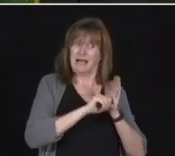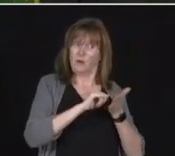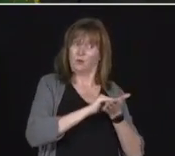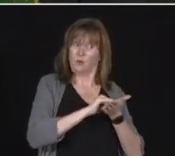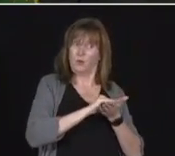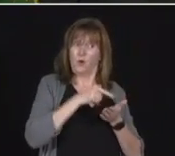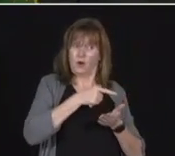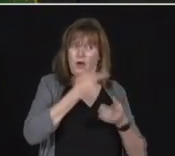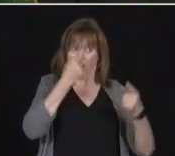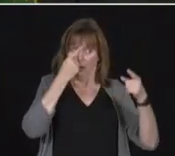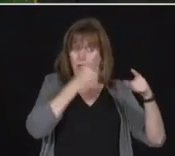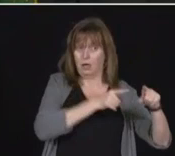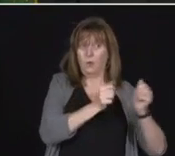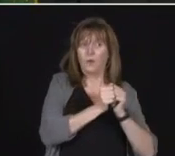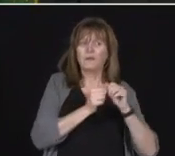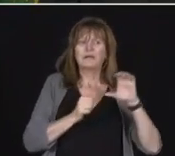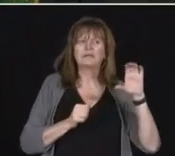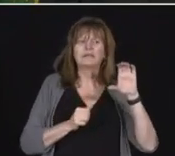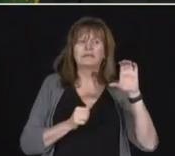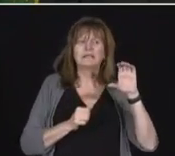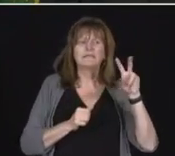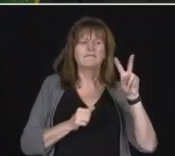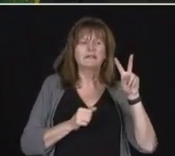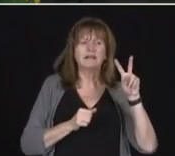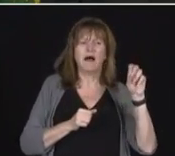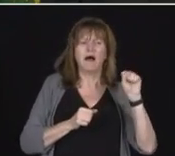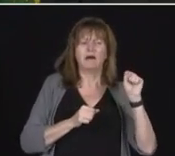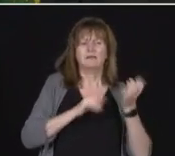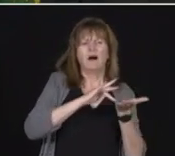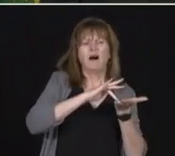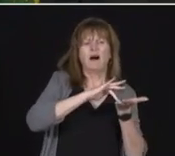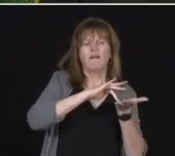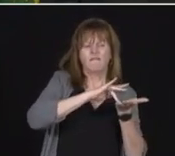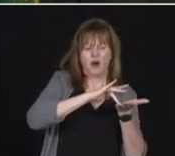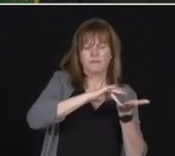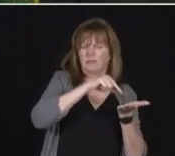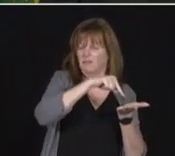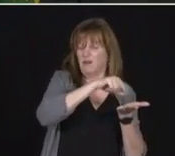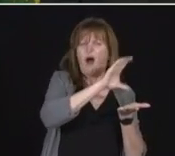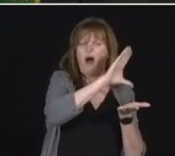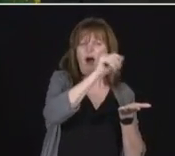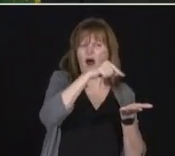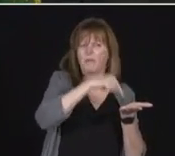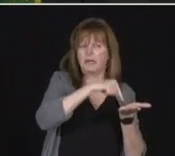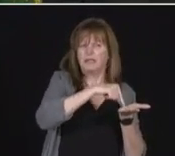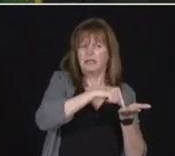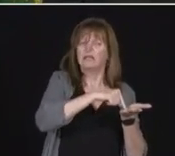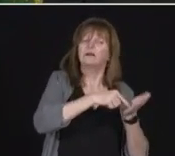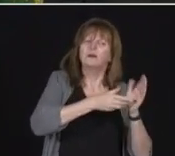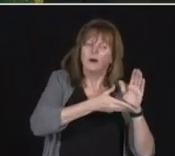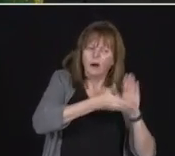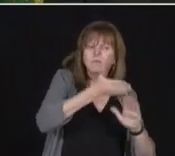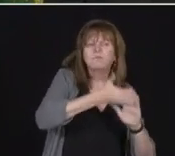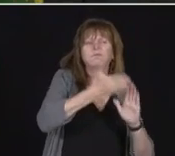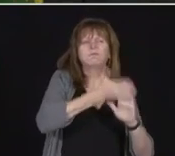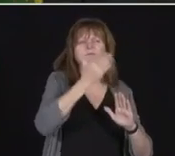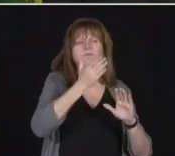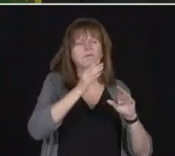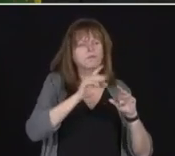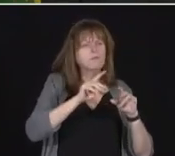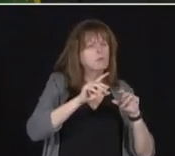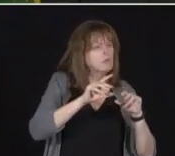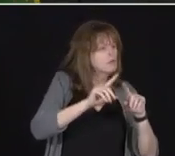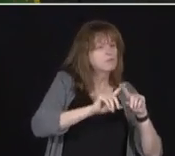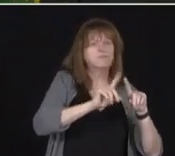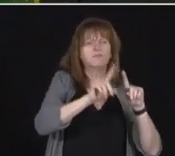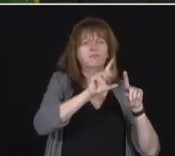operate testing centres in 60 pharmacies in that state. Is that a model that Ontario should be following in